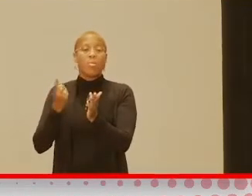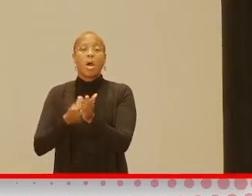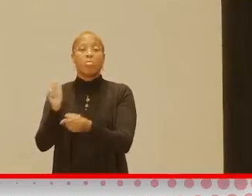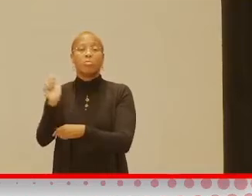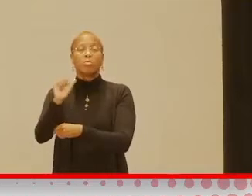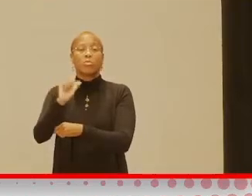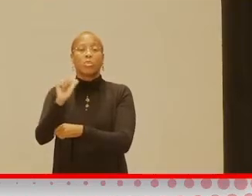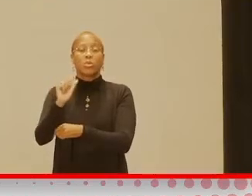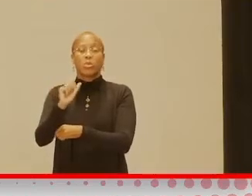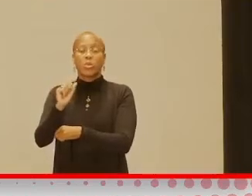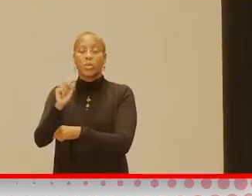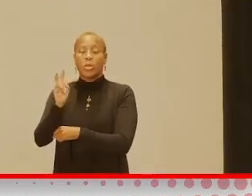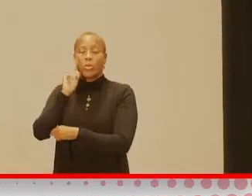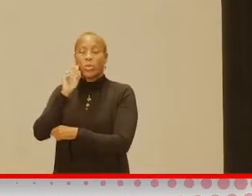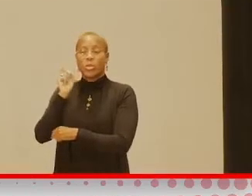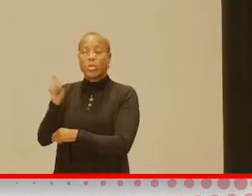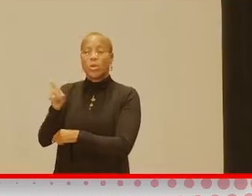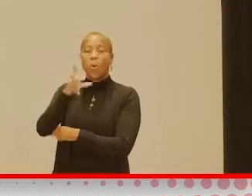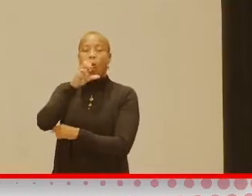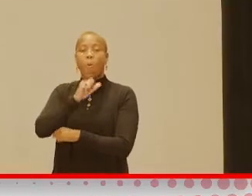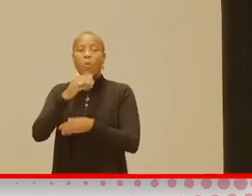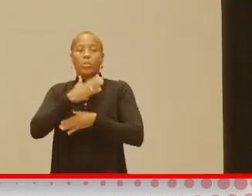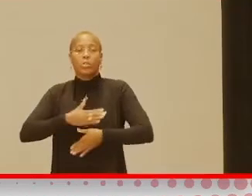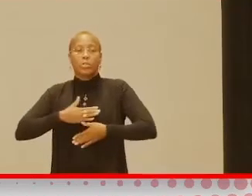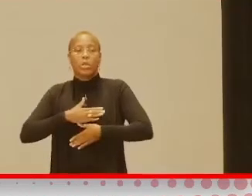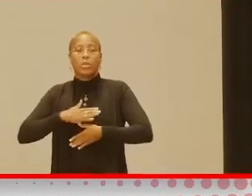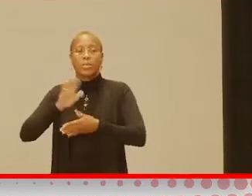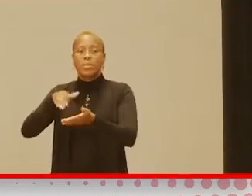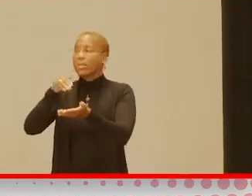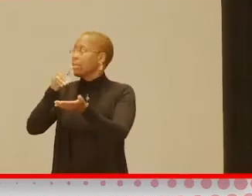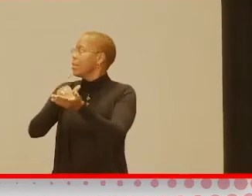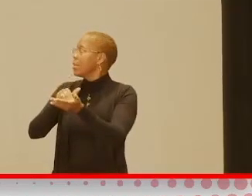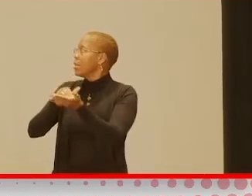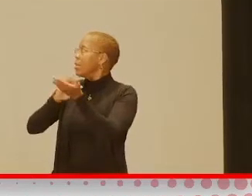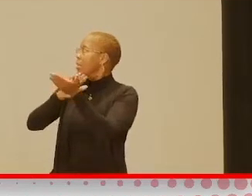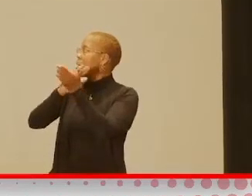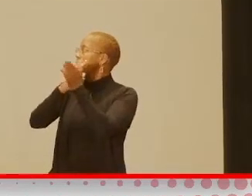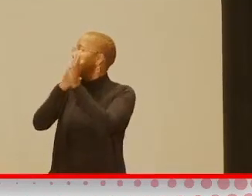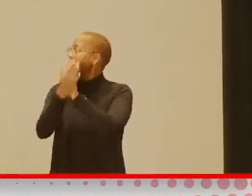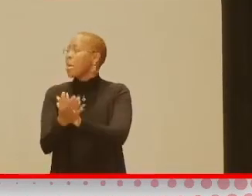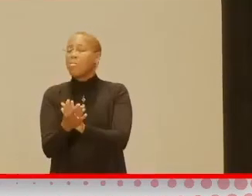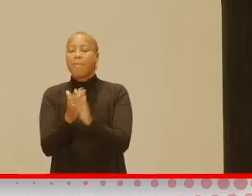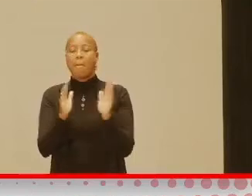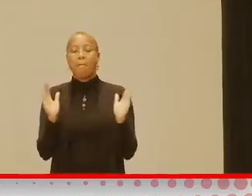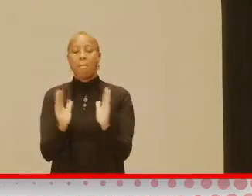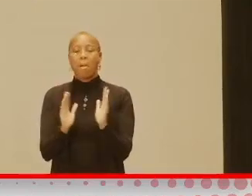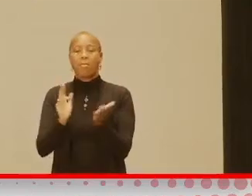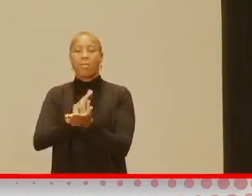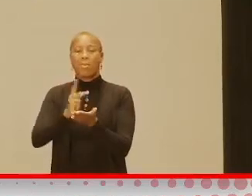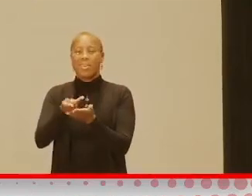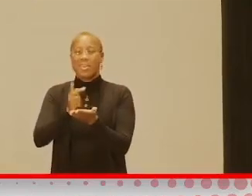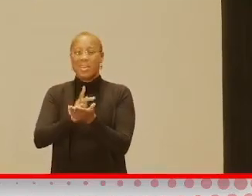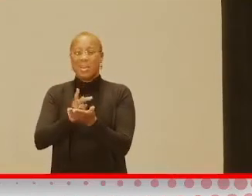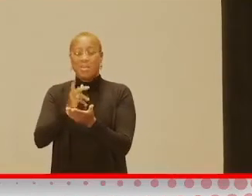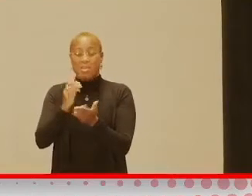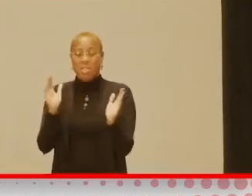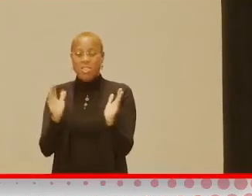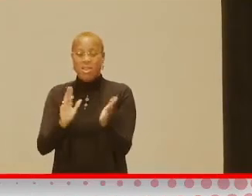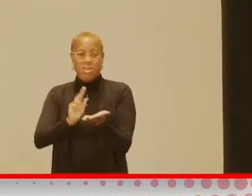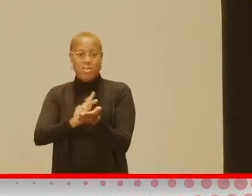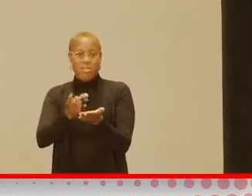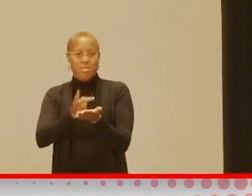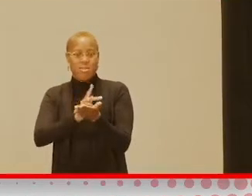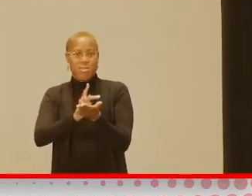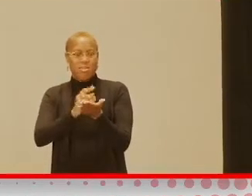old entertainment center, and I've seen them turned into, like, little kitchens, because those little plastic ones are super